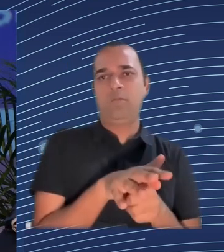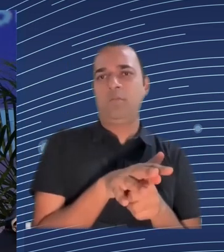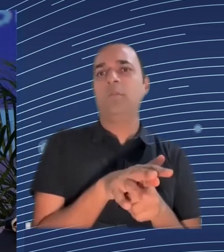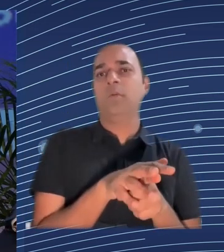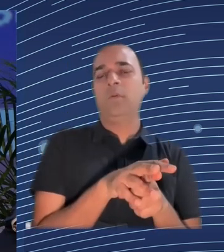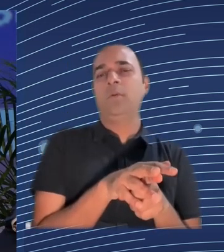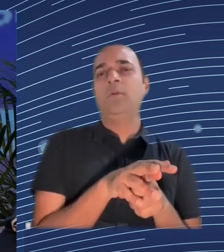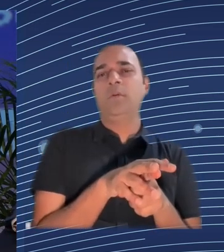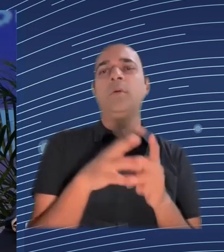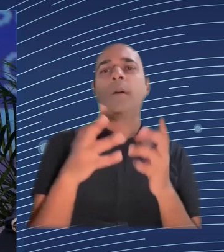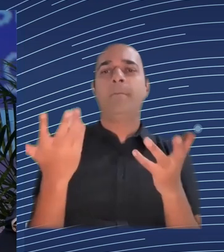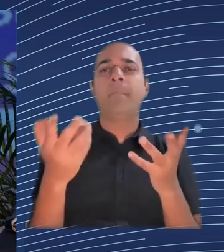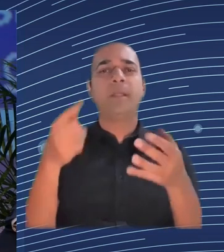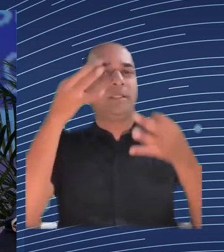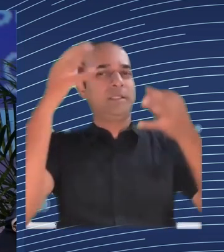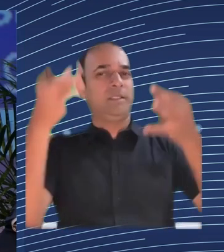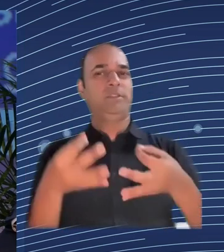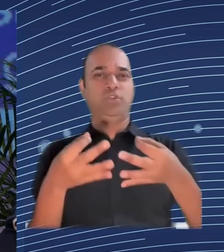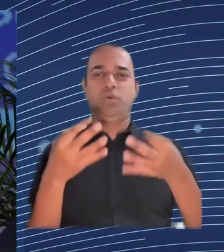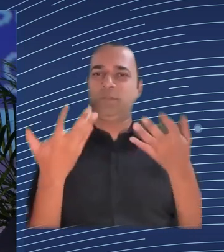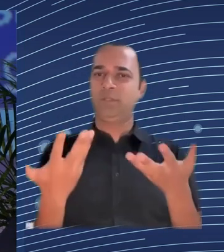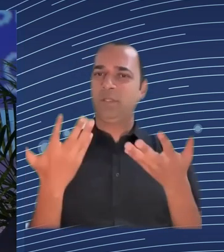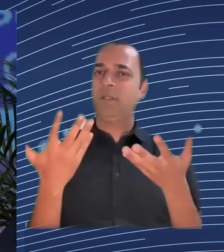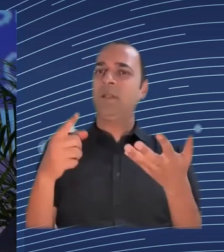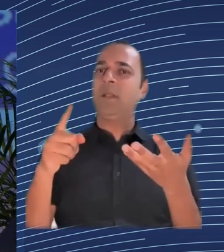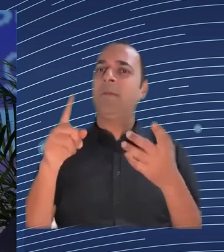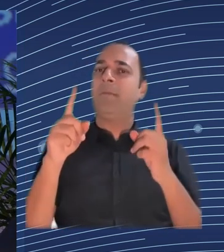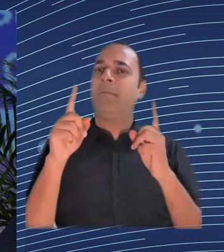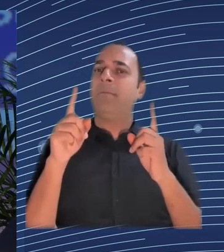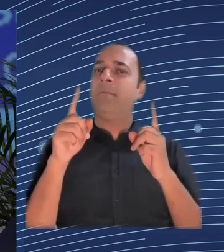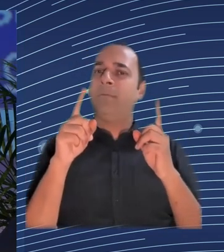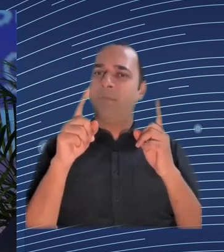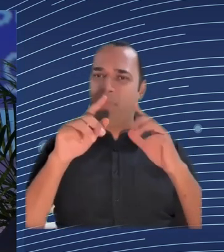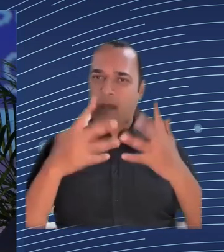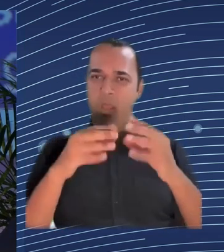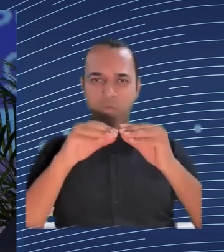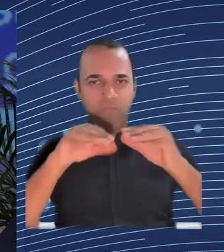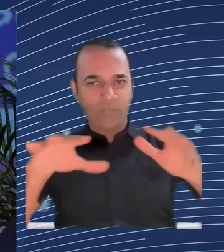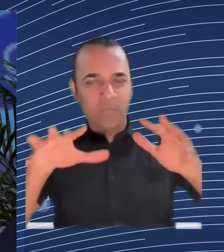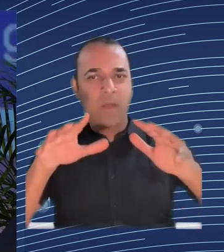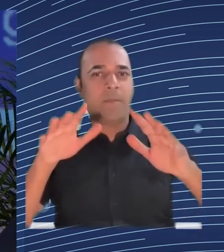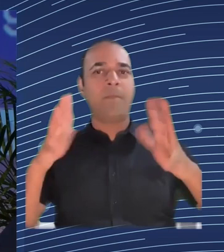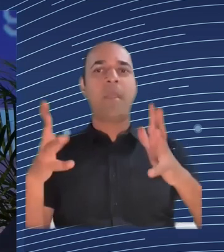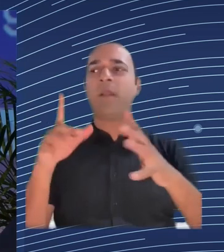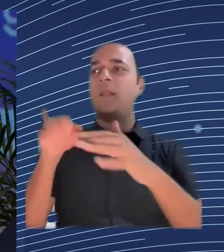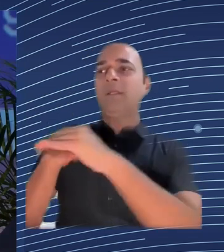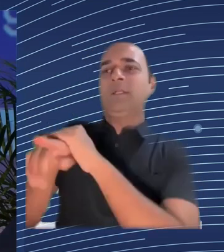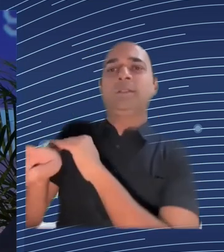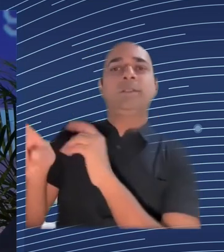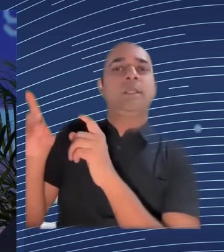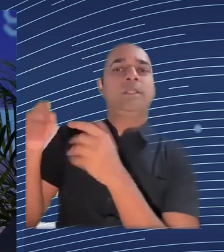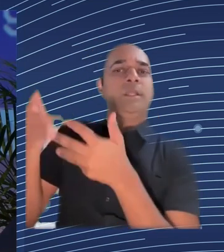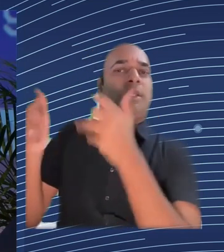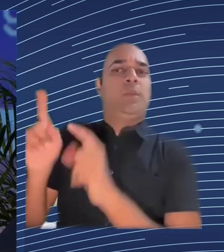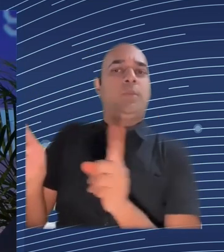data and well between us here I can tell you we do actually have now have a data transfer agreement with